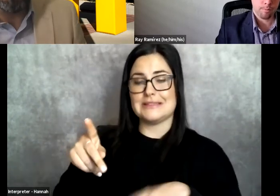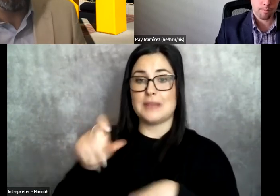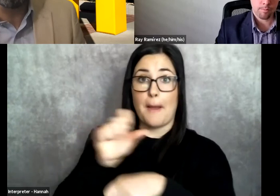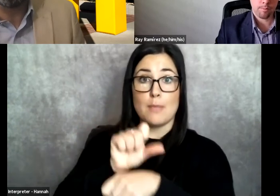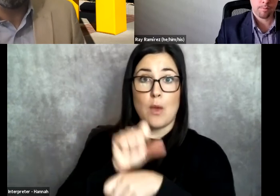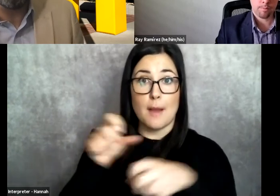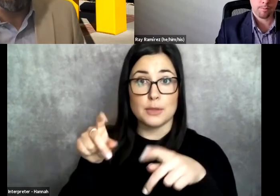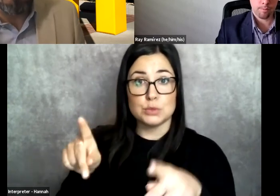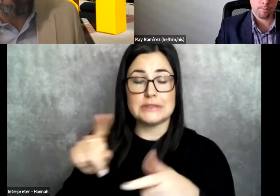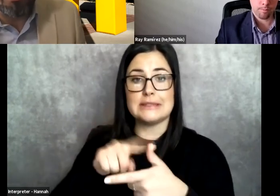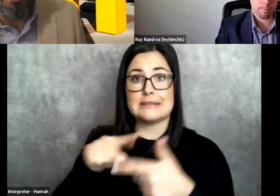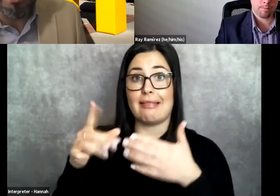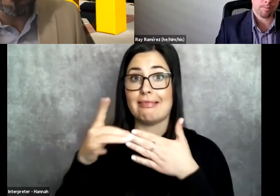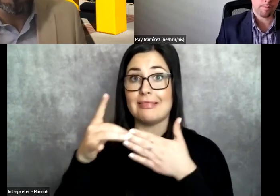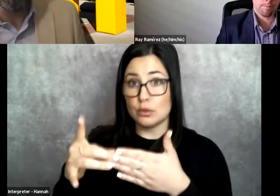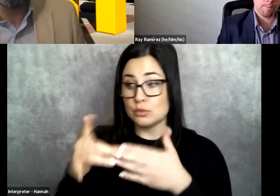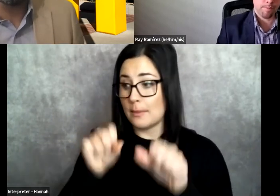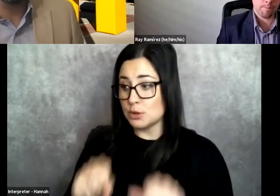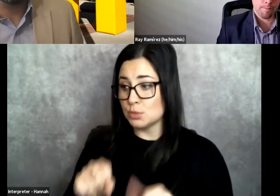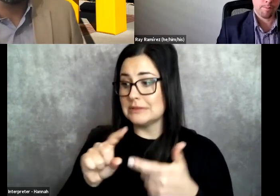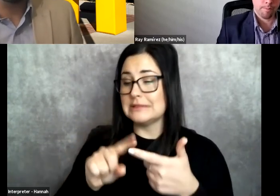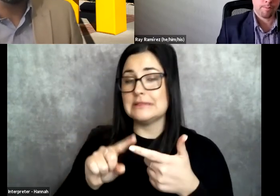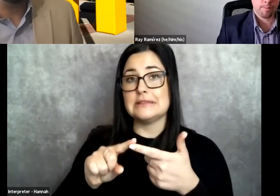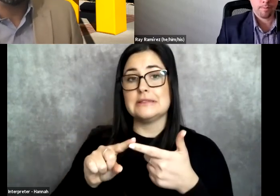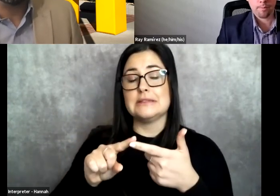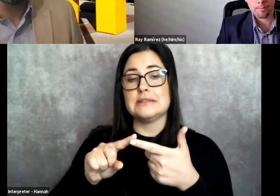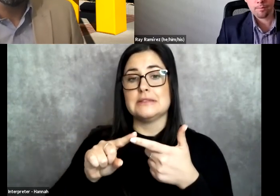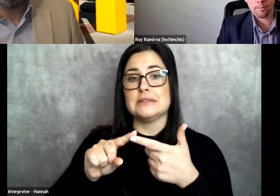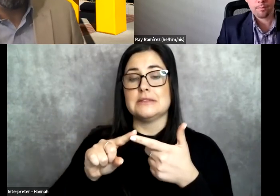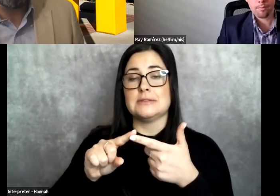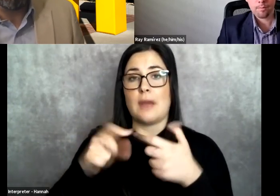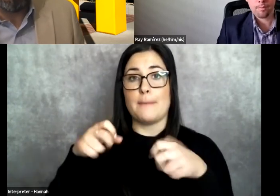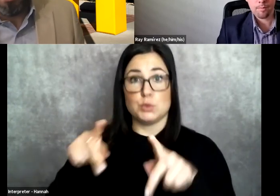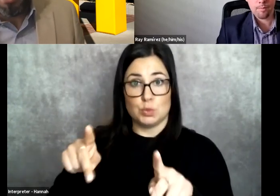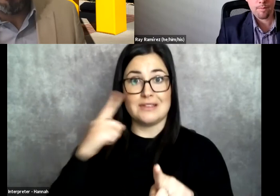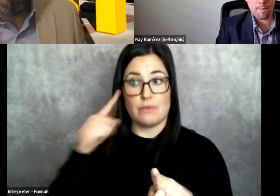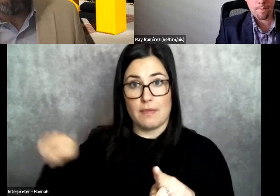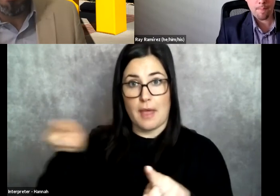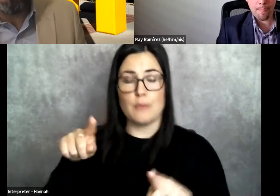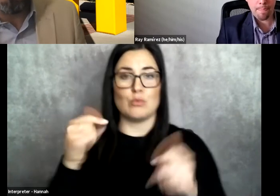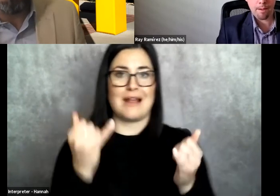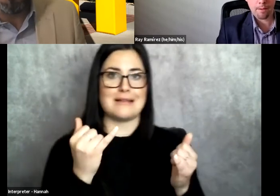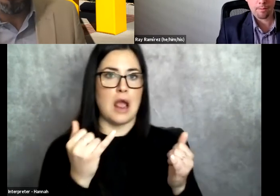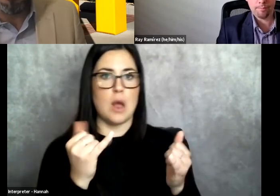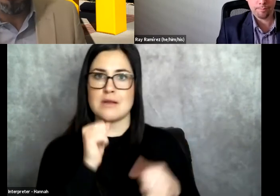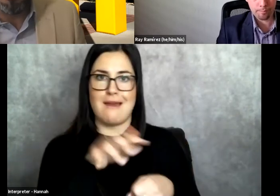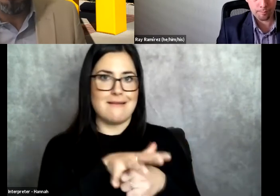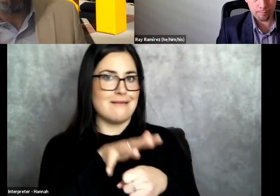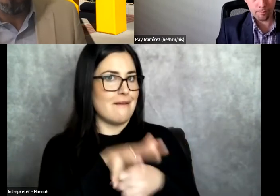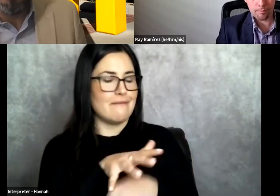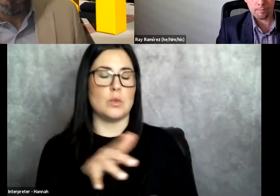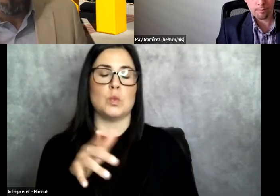opportunities, whether leadership opportunities, these are things that a lot of us are lacking, right? We've never been put in,